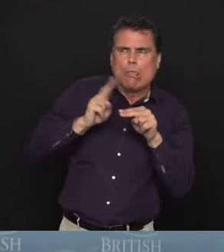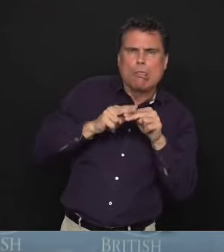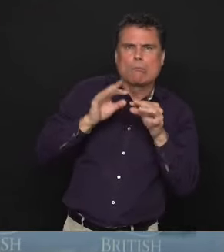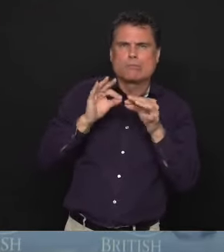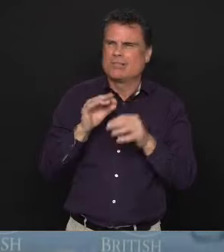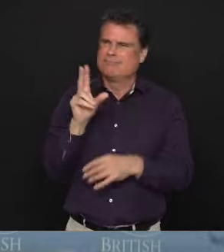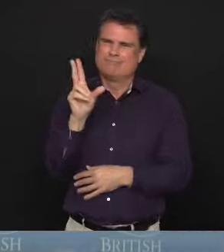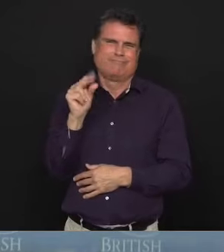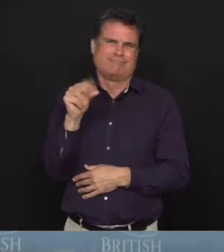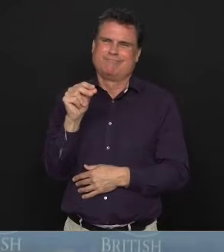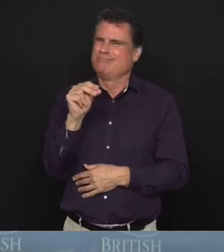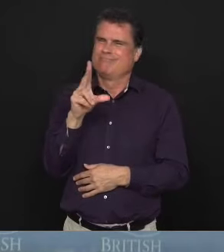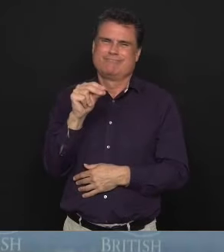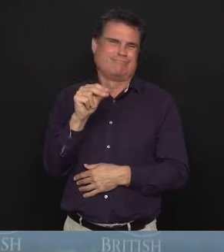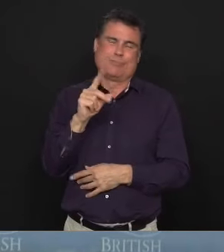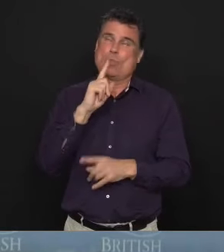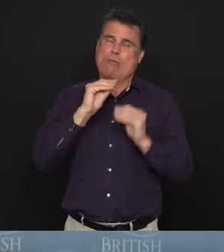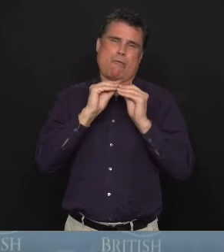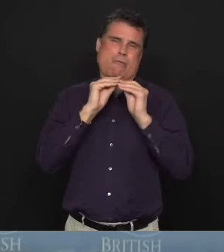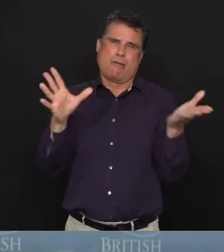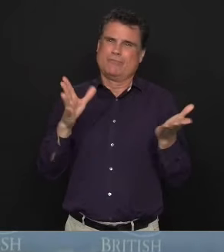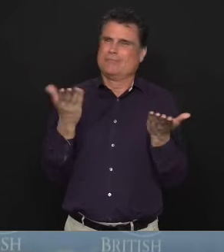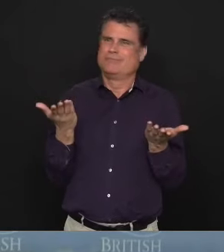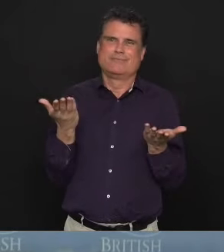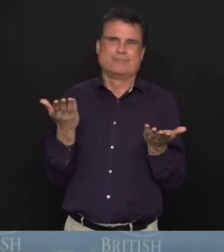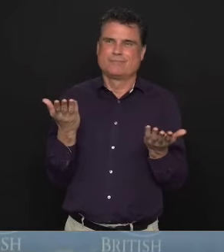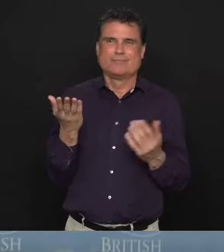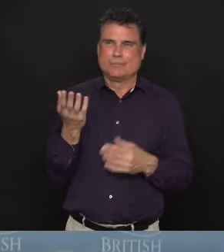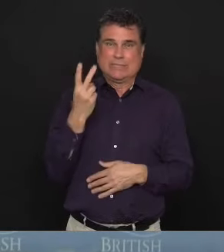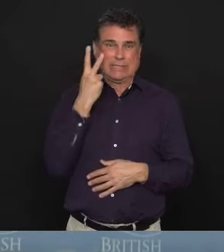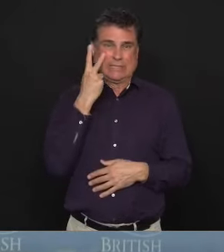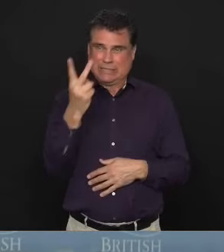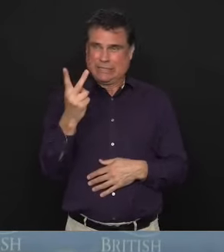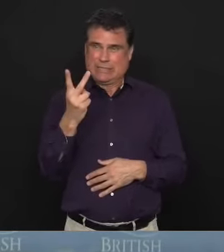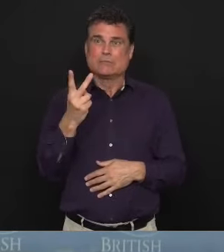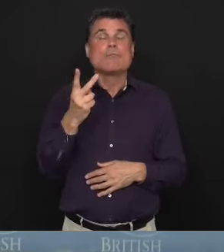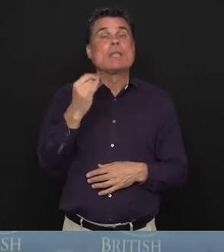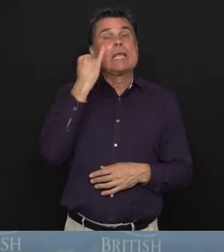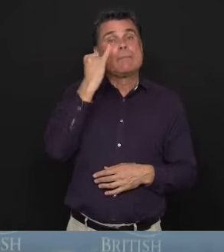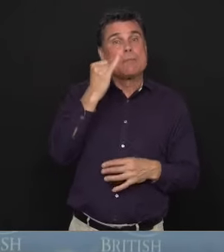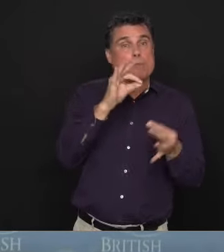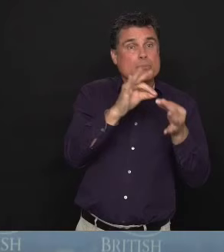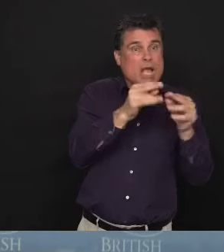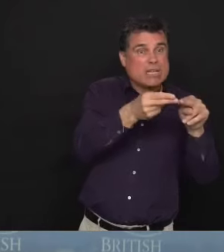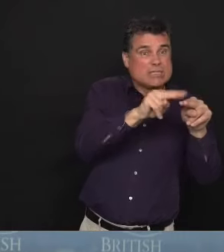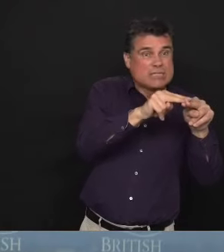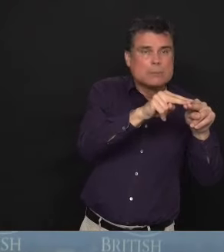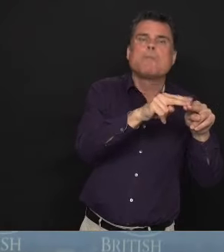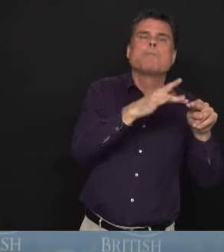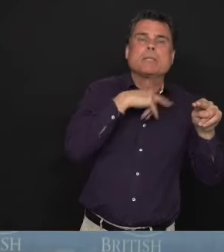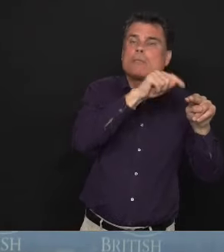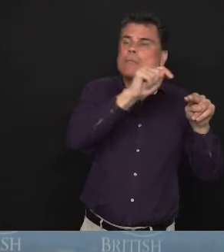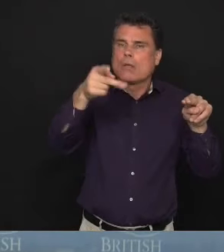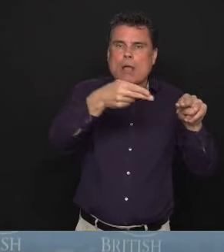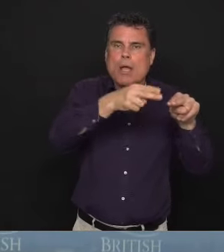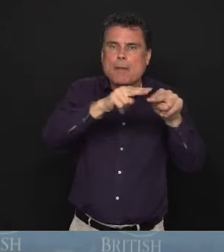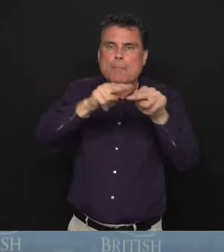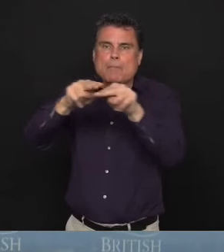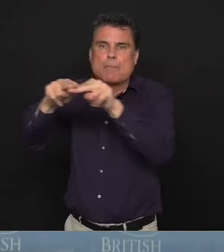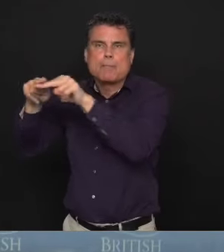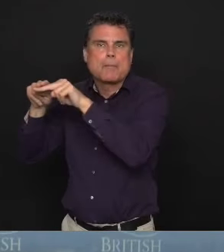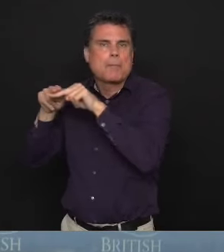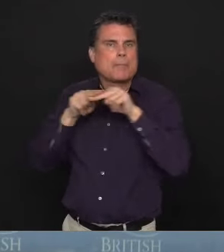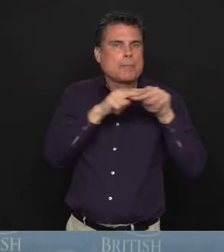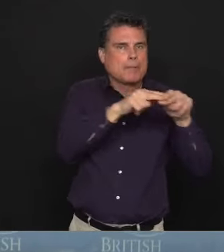you know, in every jurisdiction, not just here in British Columbia, but right across the country. So